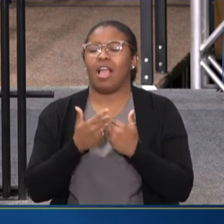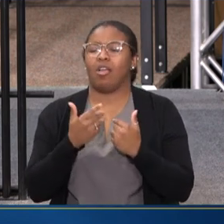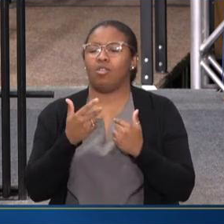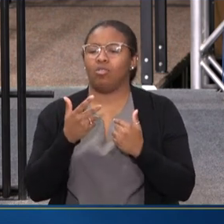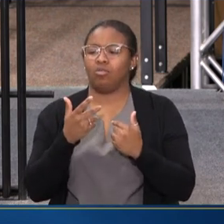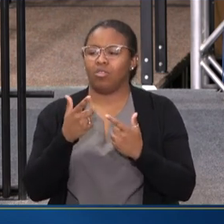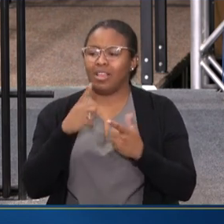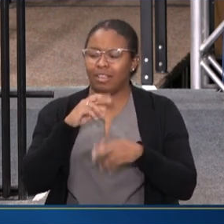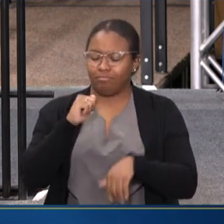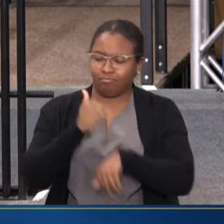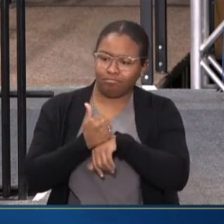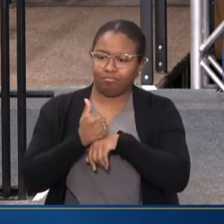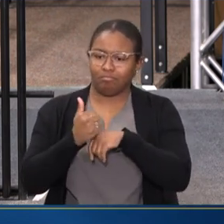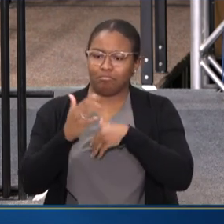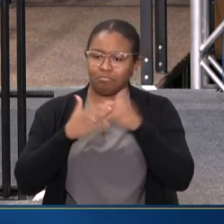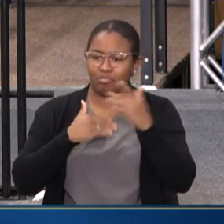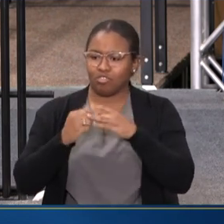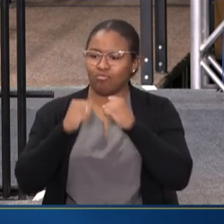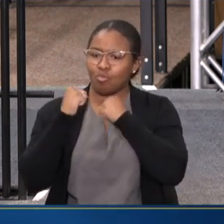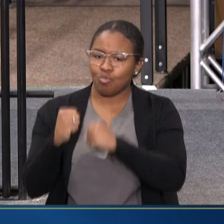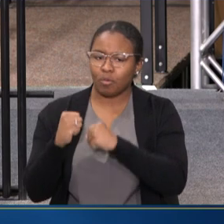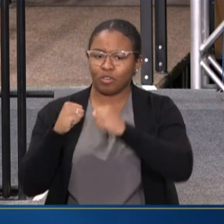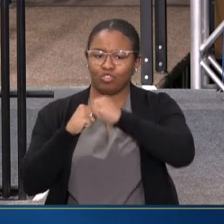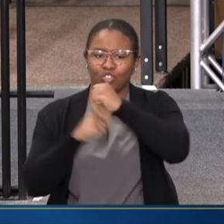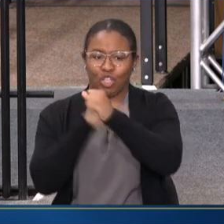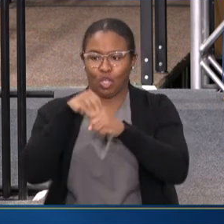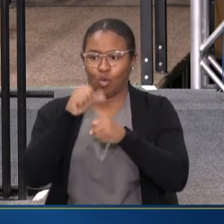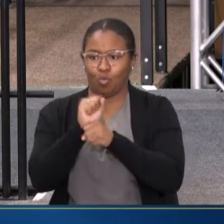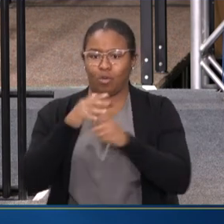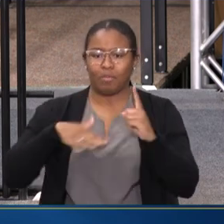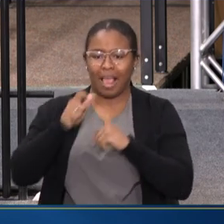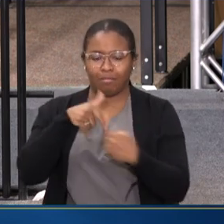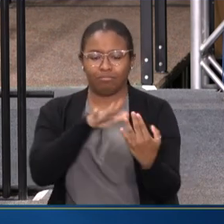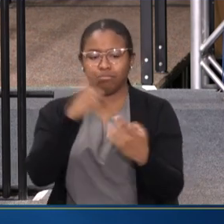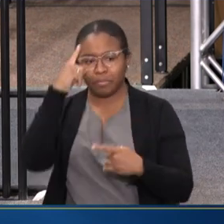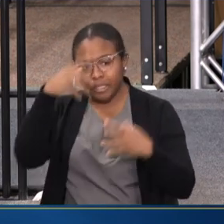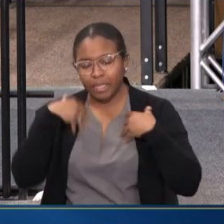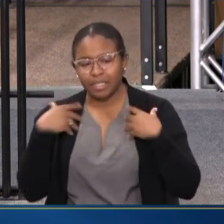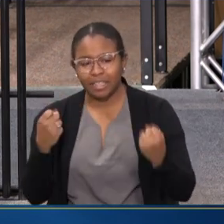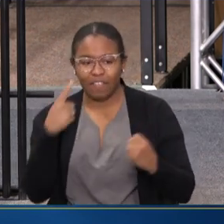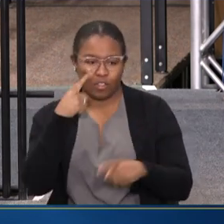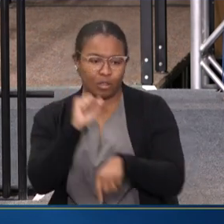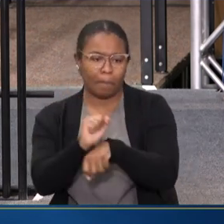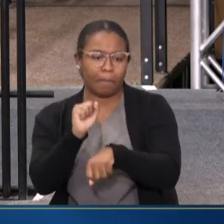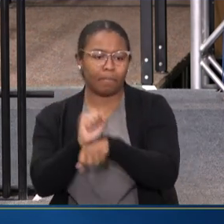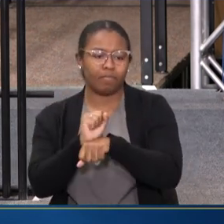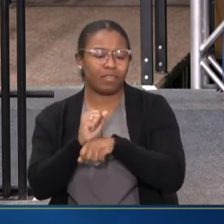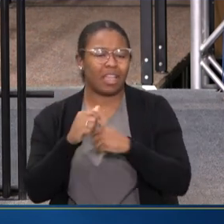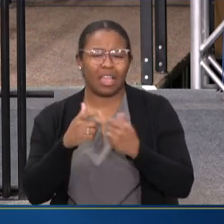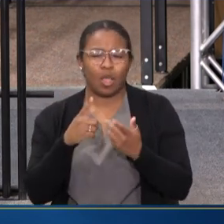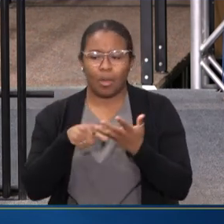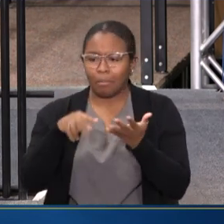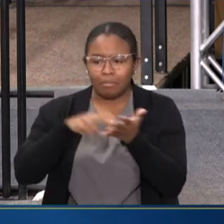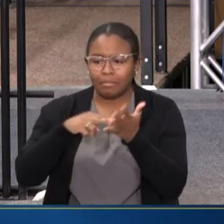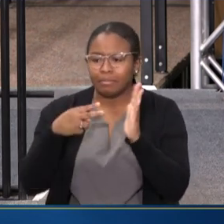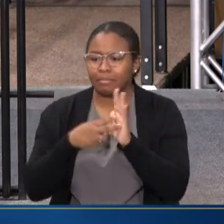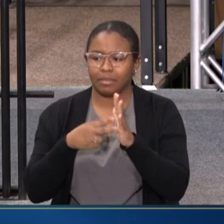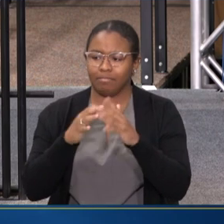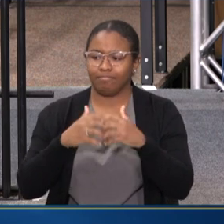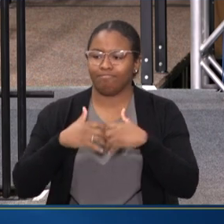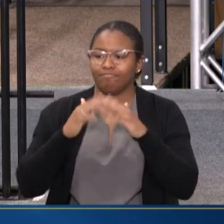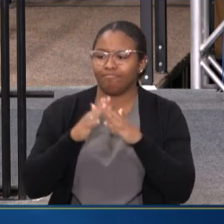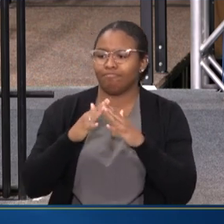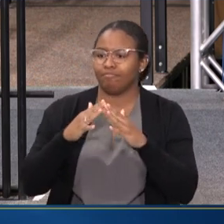INFRASTRUCTURE IN THE WORKPLACE TO ADDRESS MENTAL HEALTH ON THE JOB? WHAT DOES IT MEAN TO BUILD A